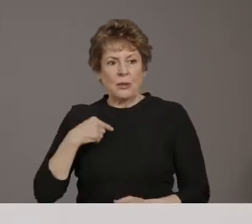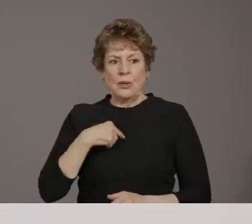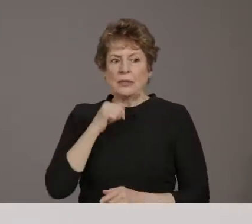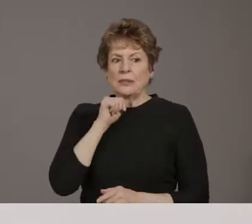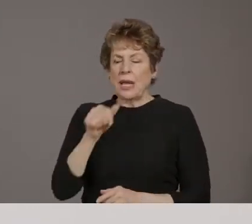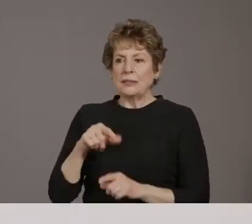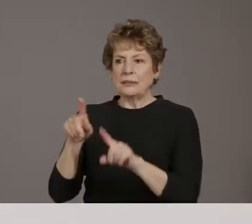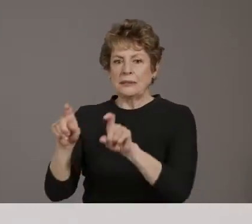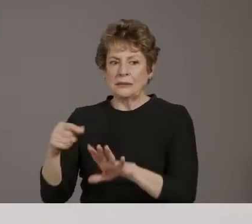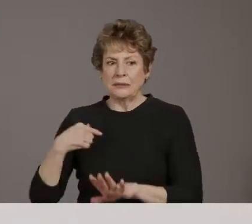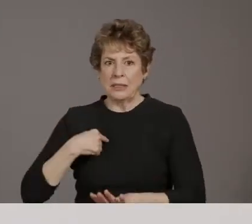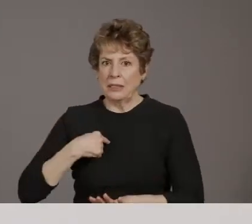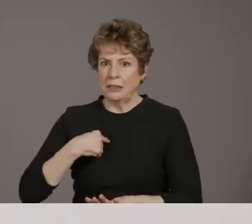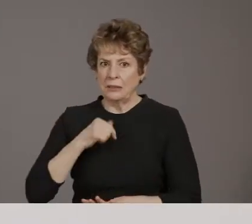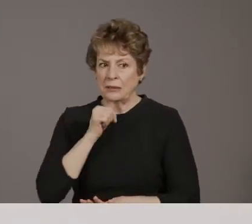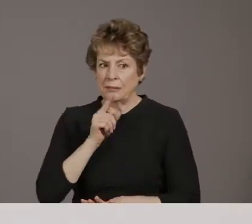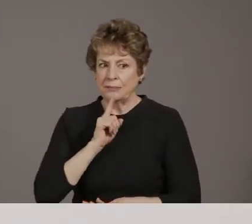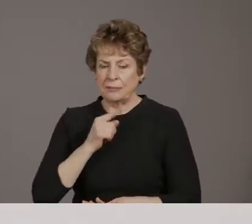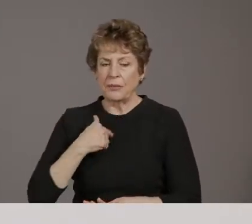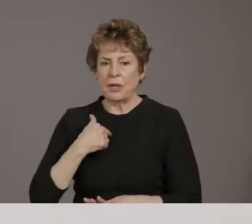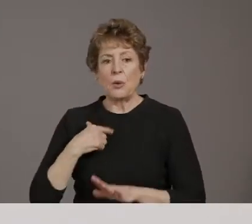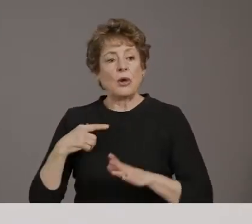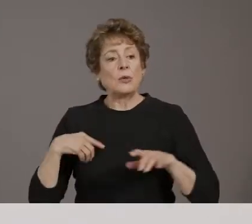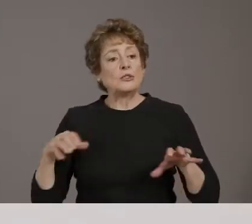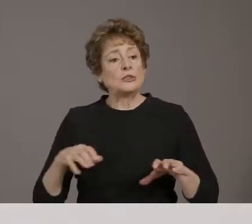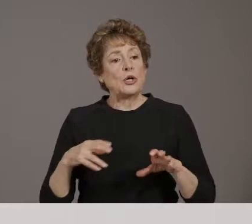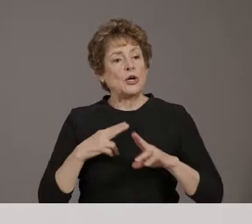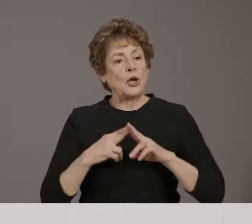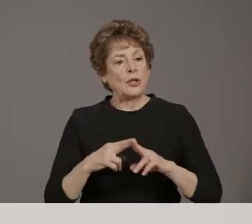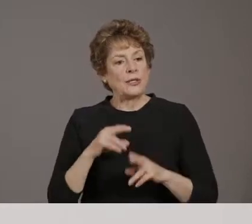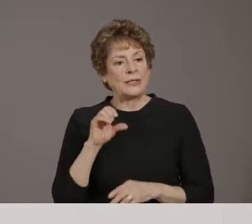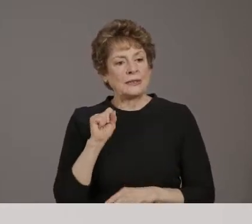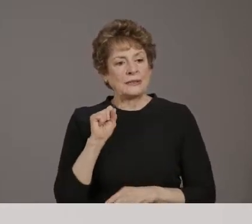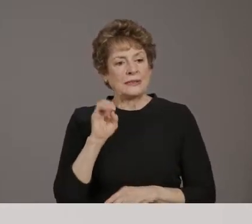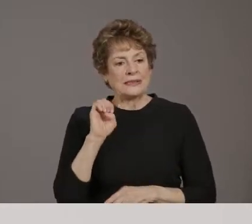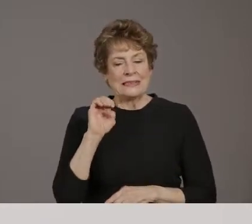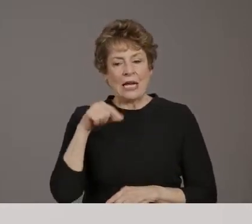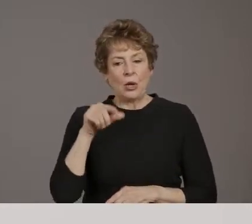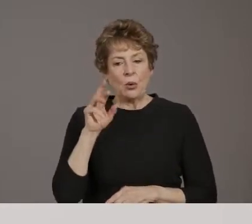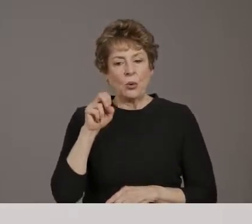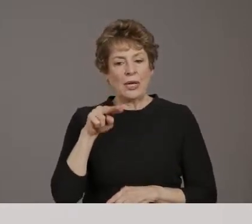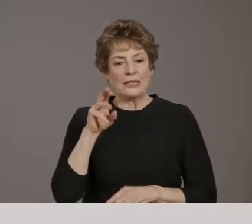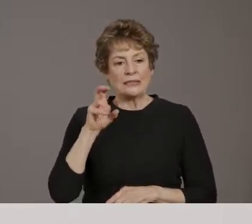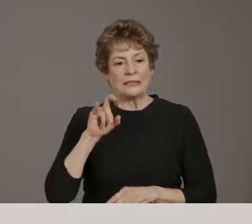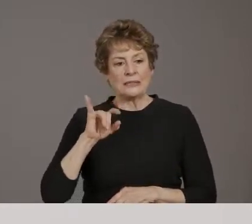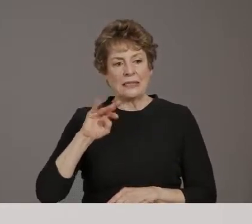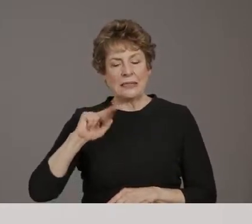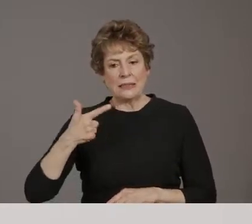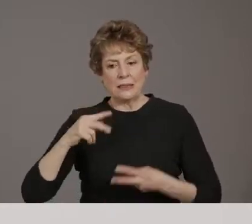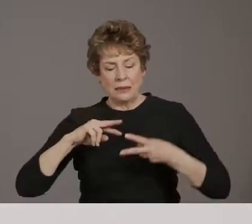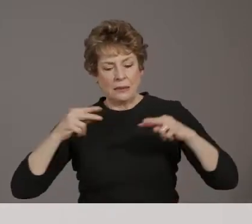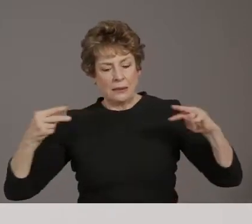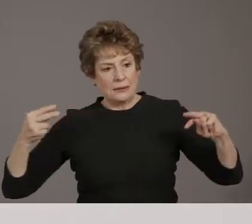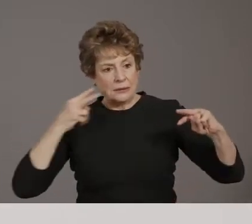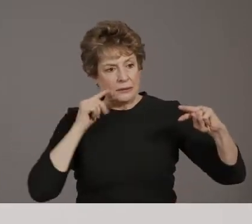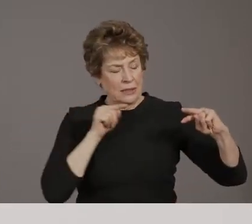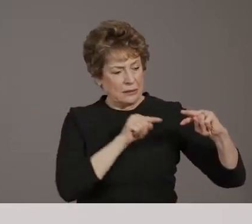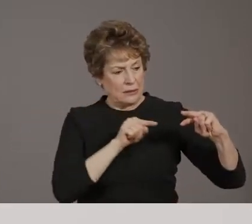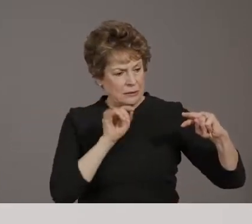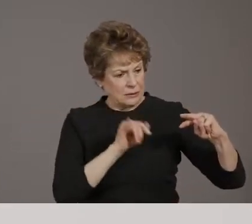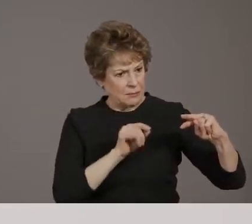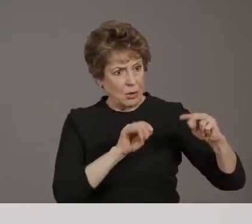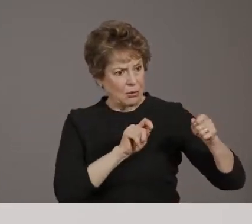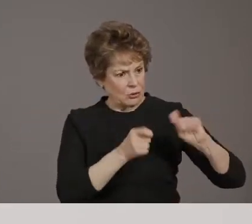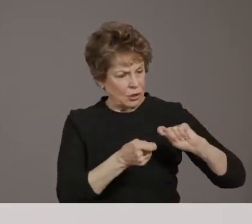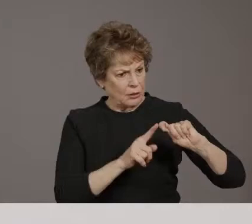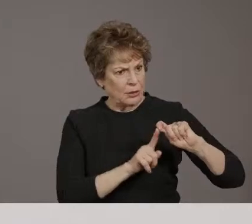viruses, um, if they meet specific characteristics, uh, that could indicate that it might be a variant. So we can do sequencing there, but